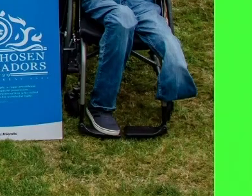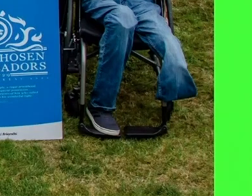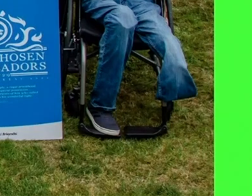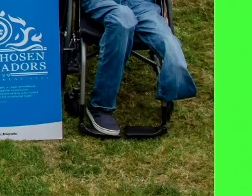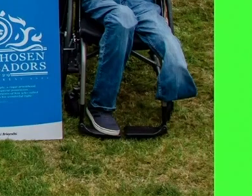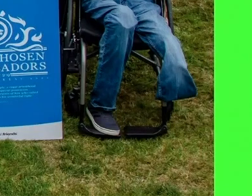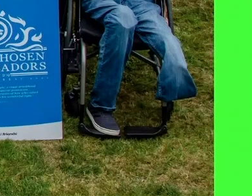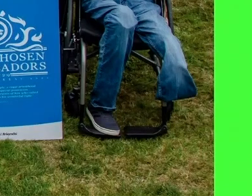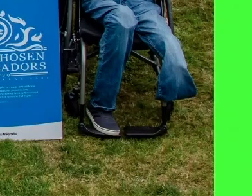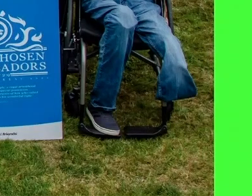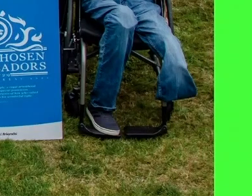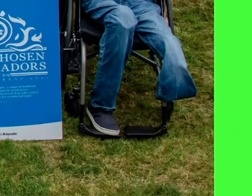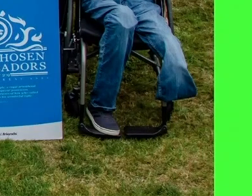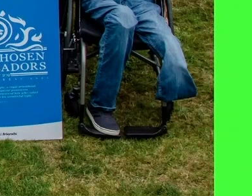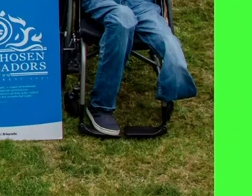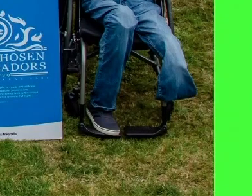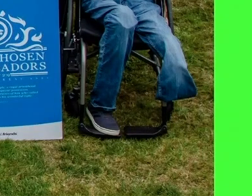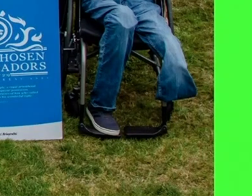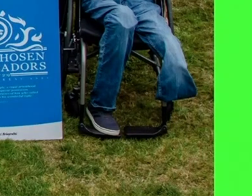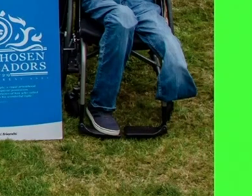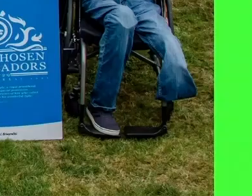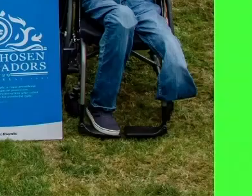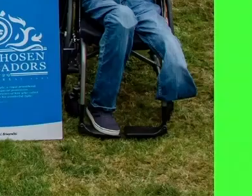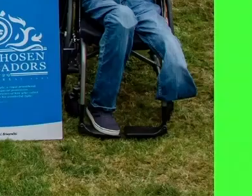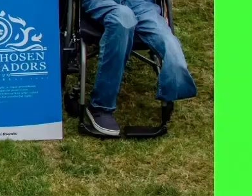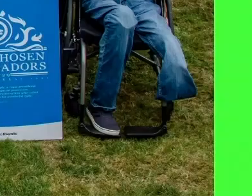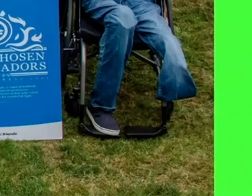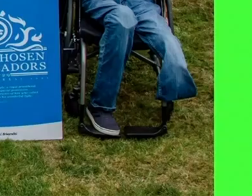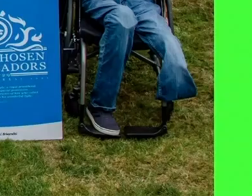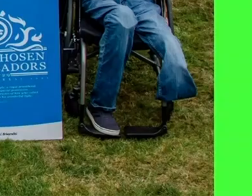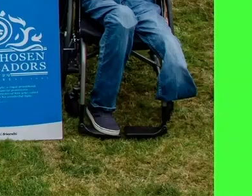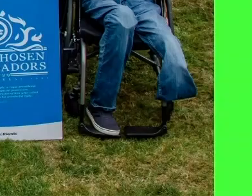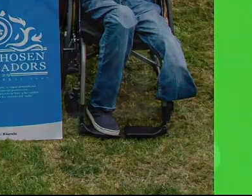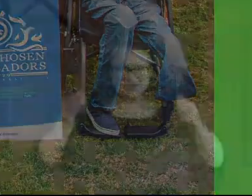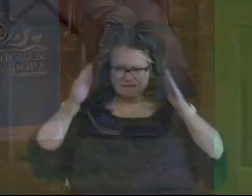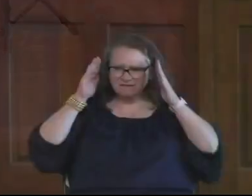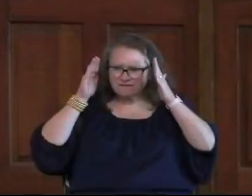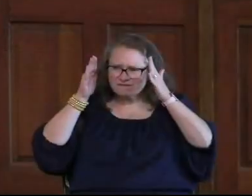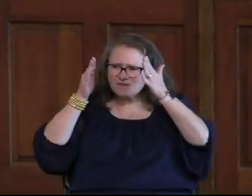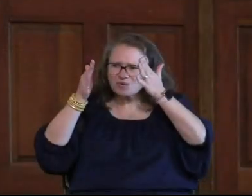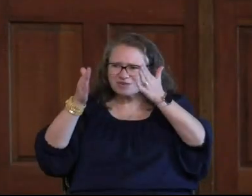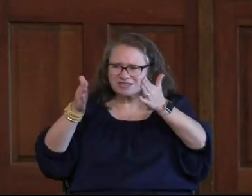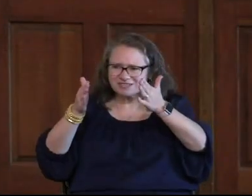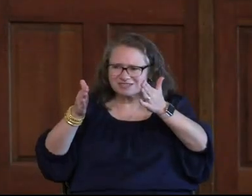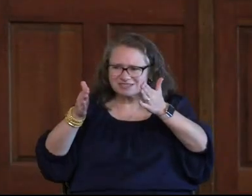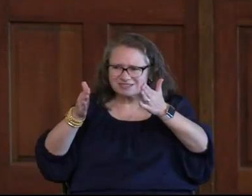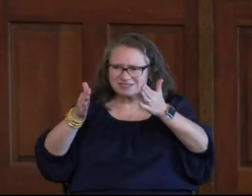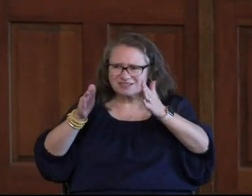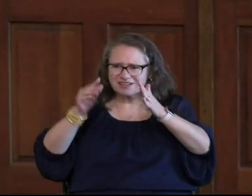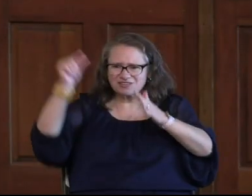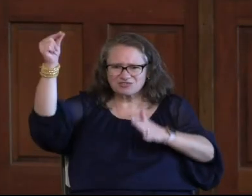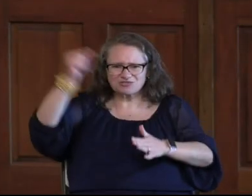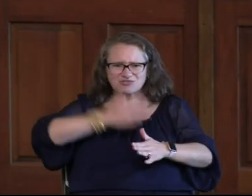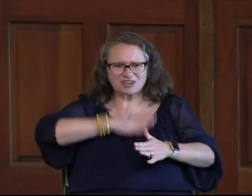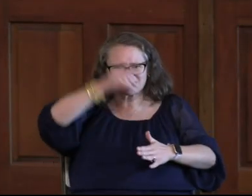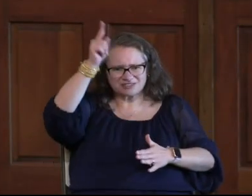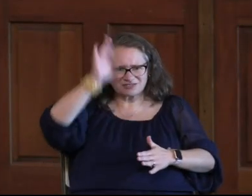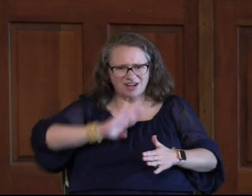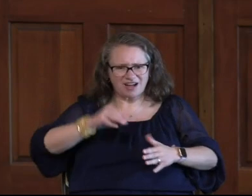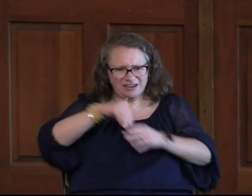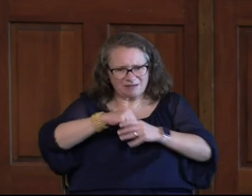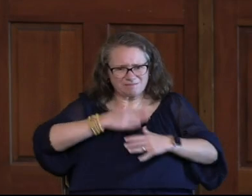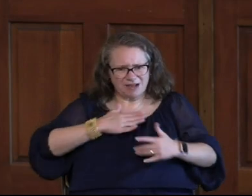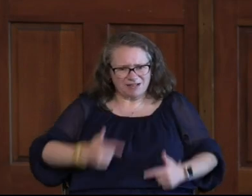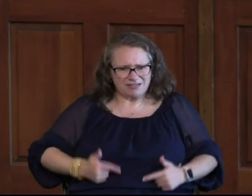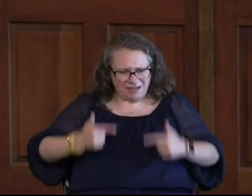what all of this pain and difficulty has made me do is has focused me on the grace of God that's in my life.